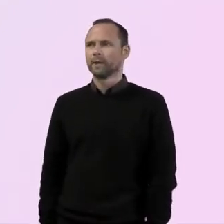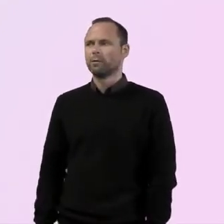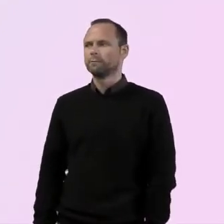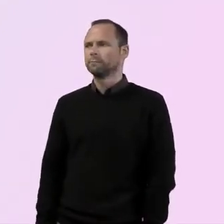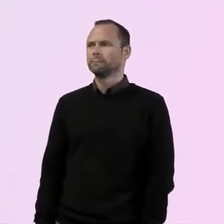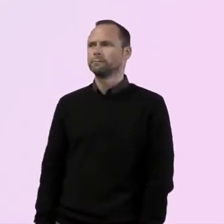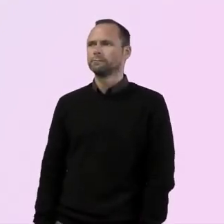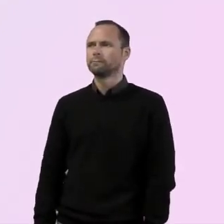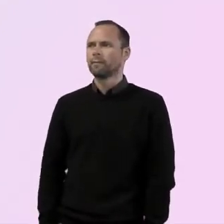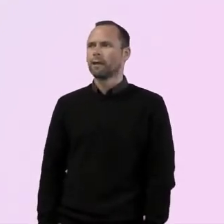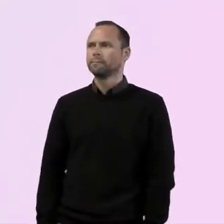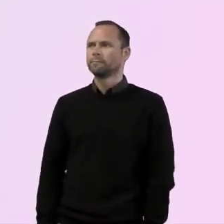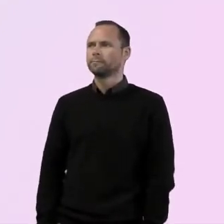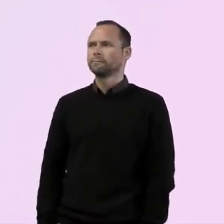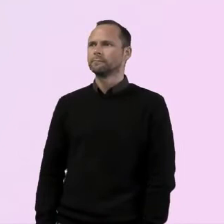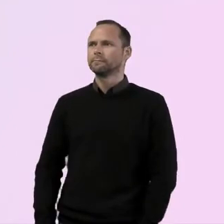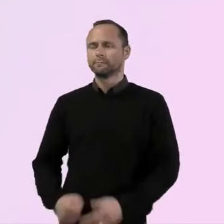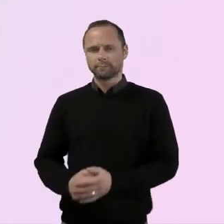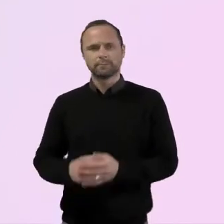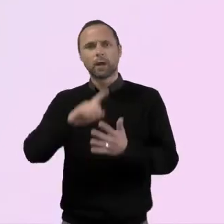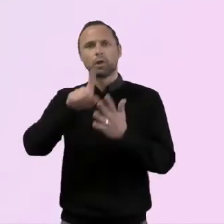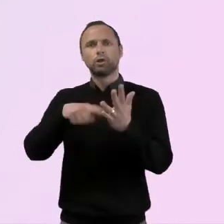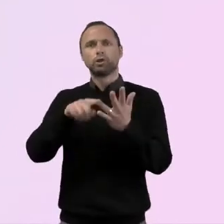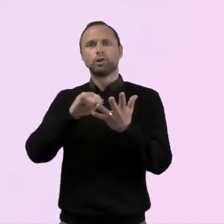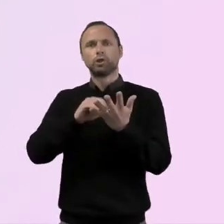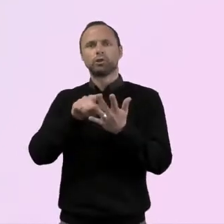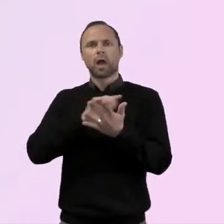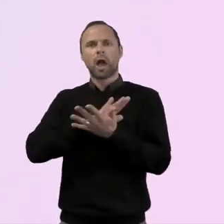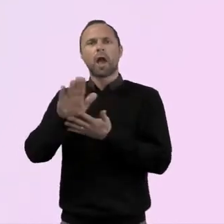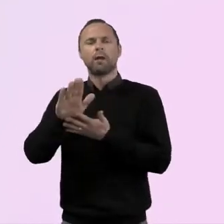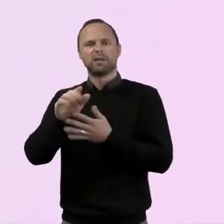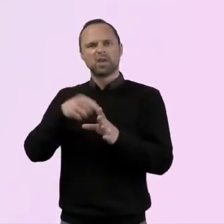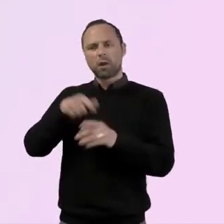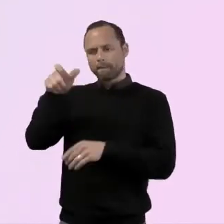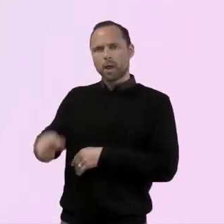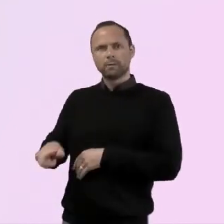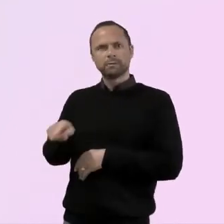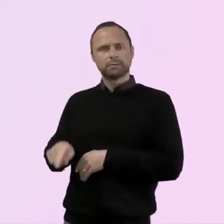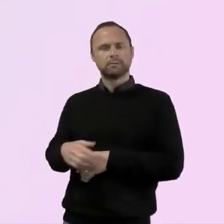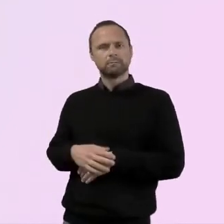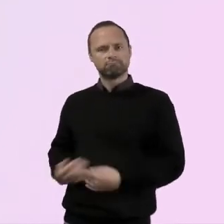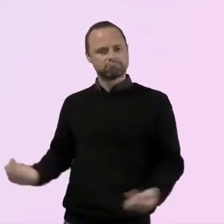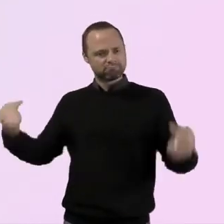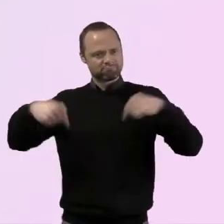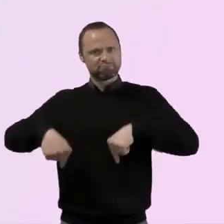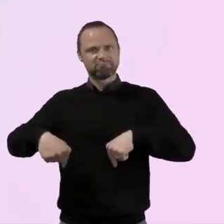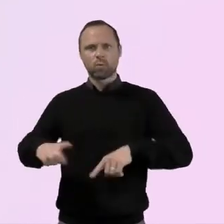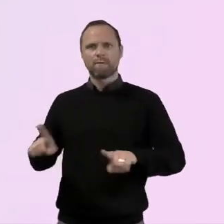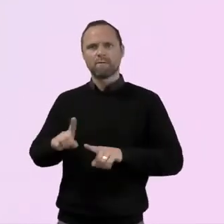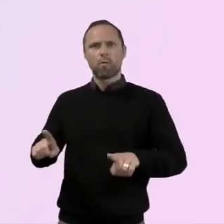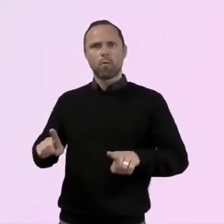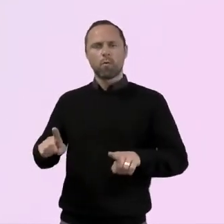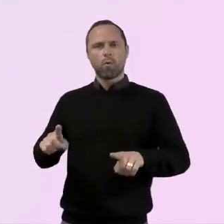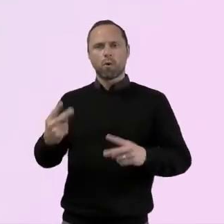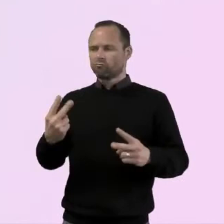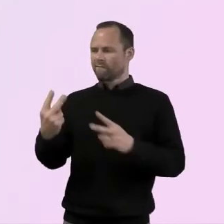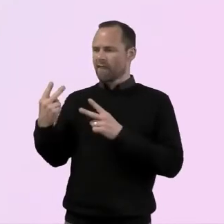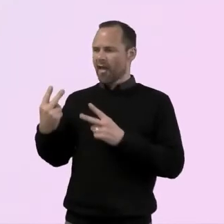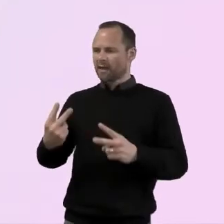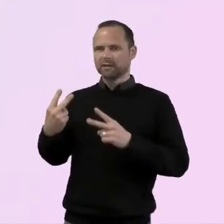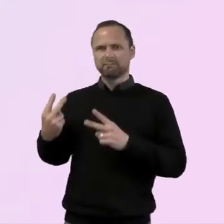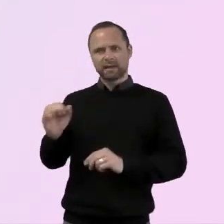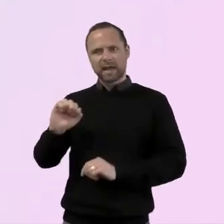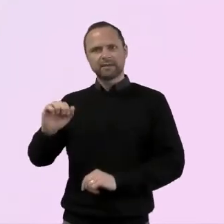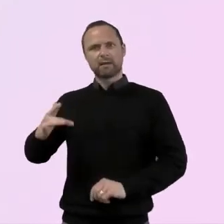young person. Yeah. We have a young person here. Obviously we should. Um, and he's just got going to give some reflection basically on where he's at.